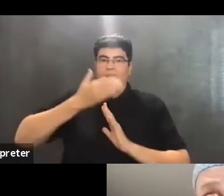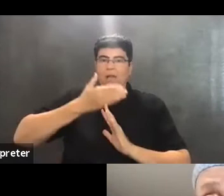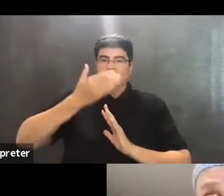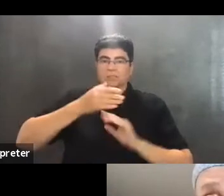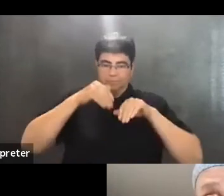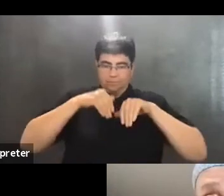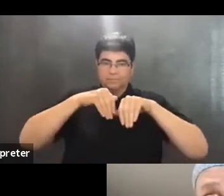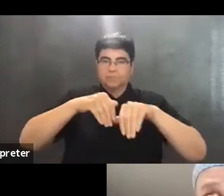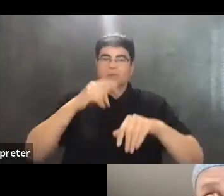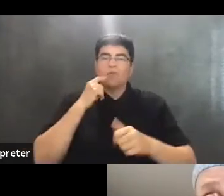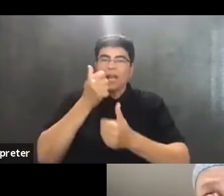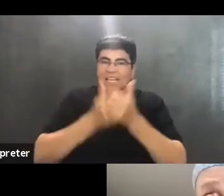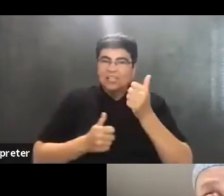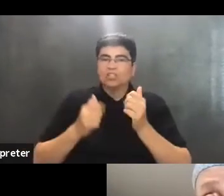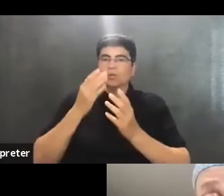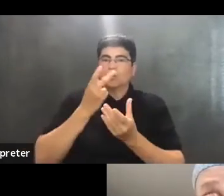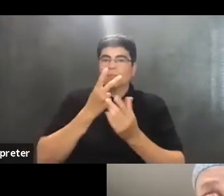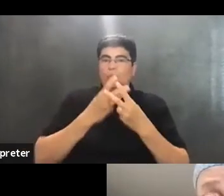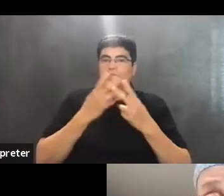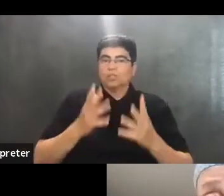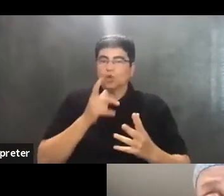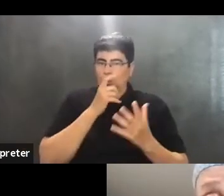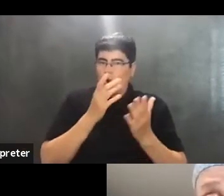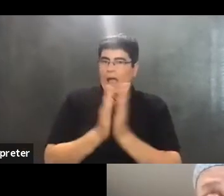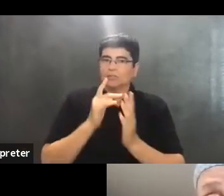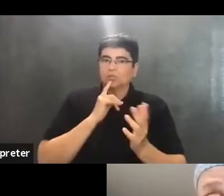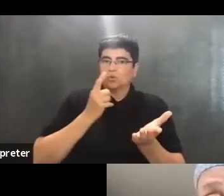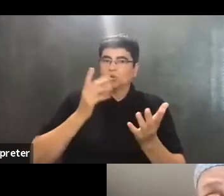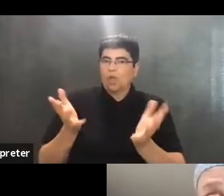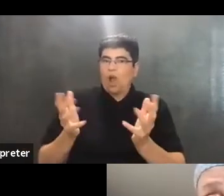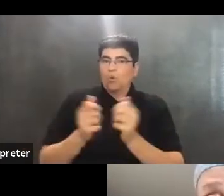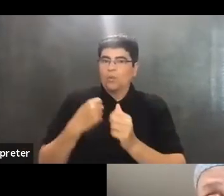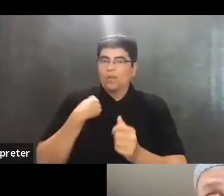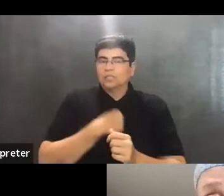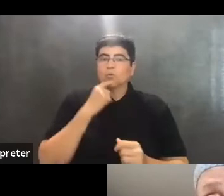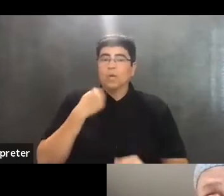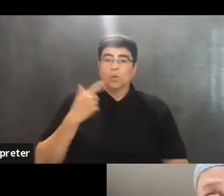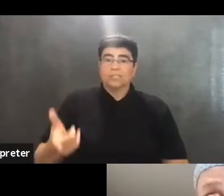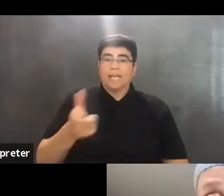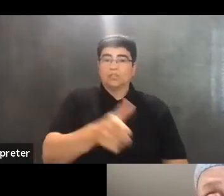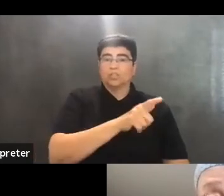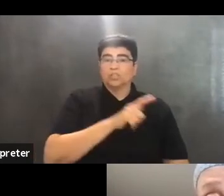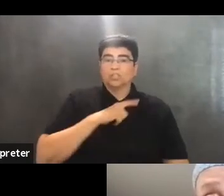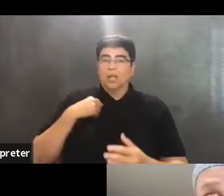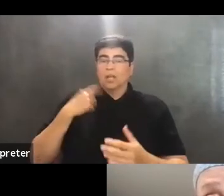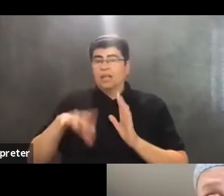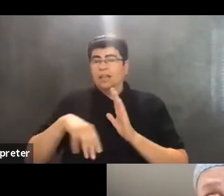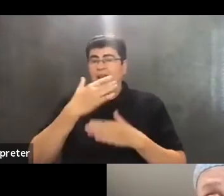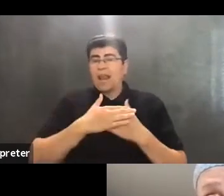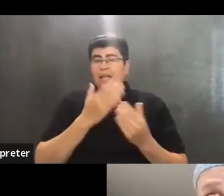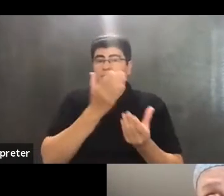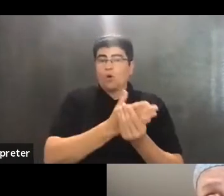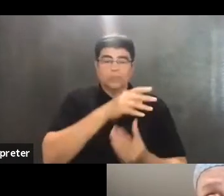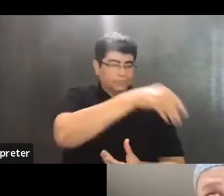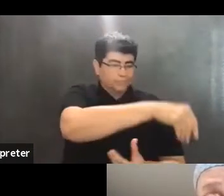prisoner who would ask to speak to us. And we would just take turns pulling the next folder and go